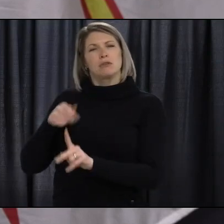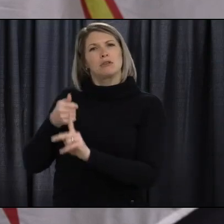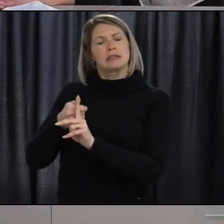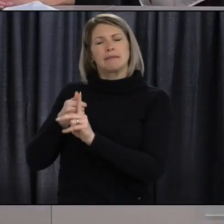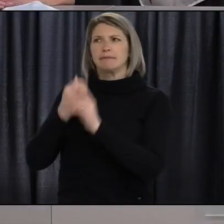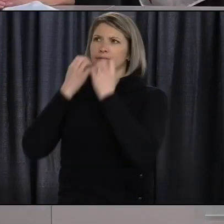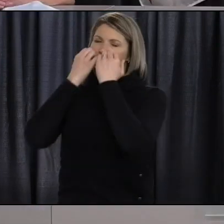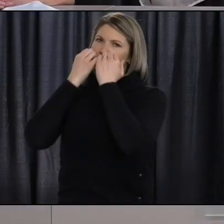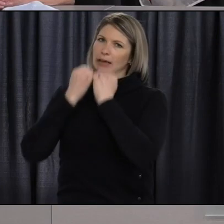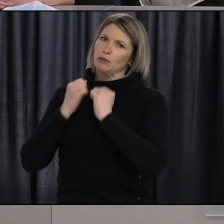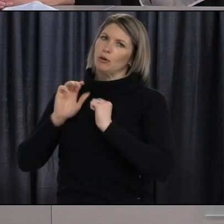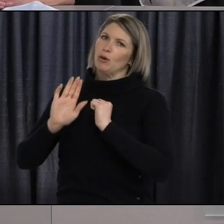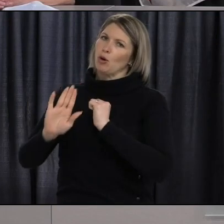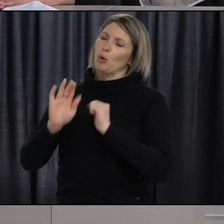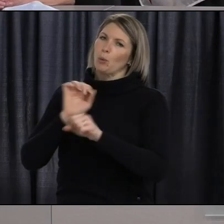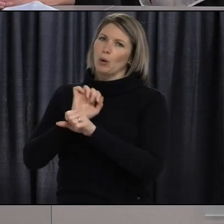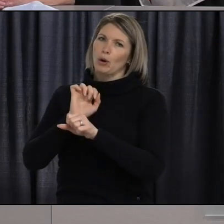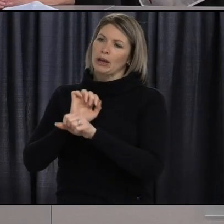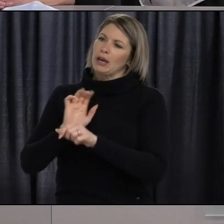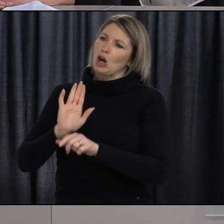Department of Health and Community Services.